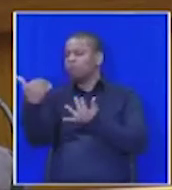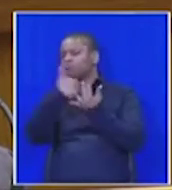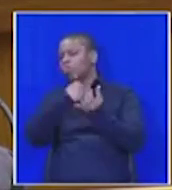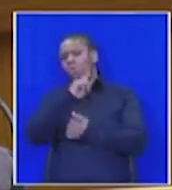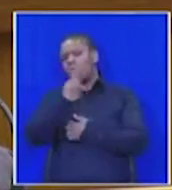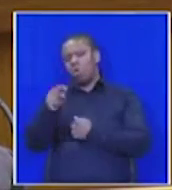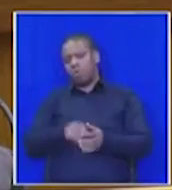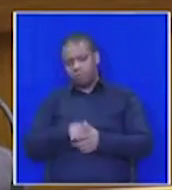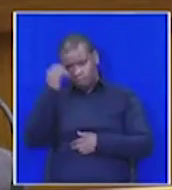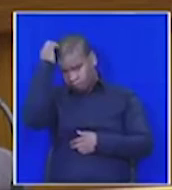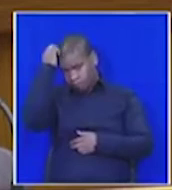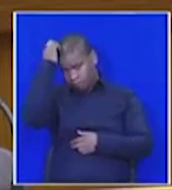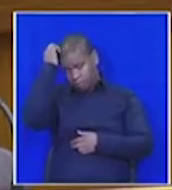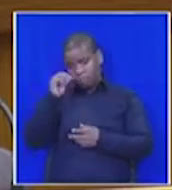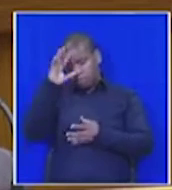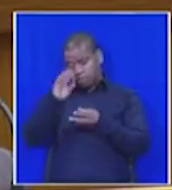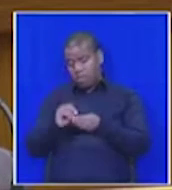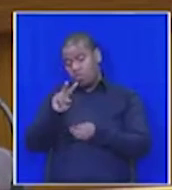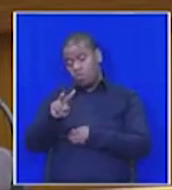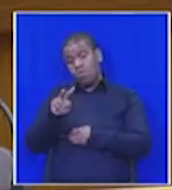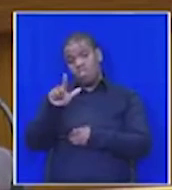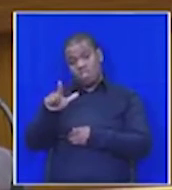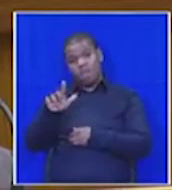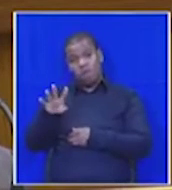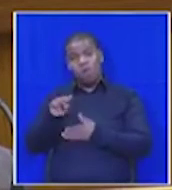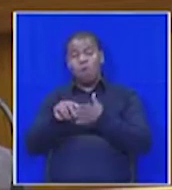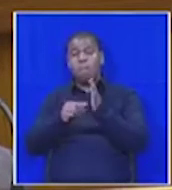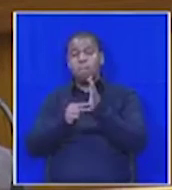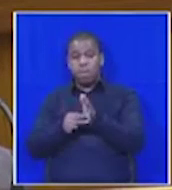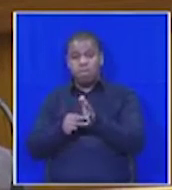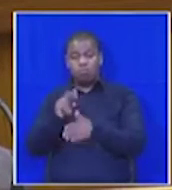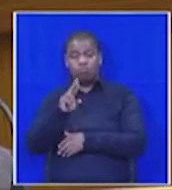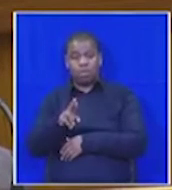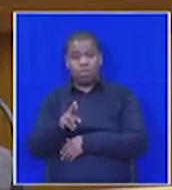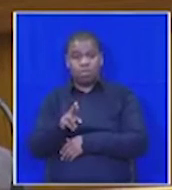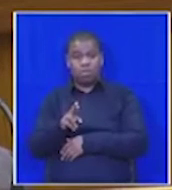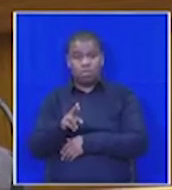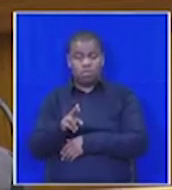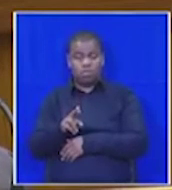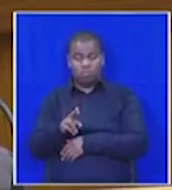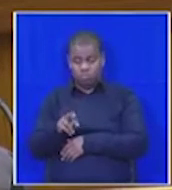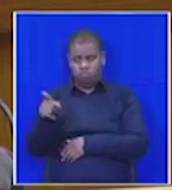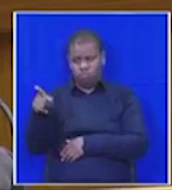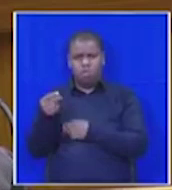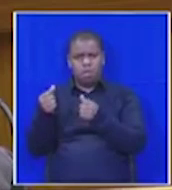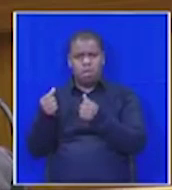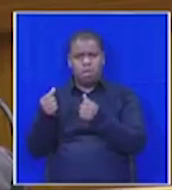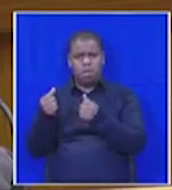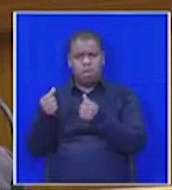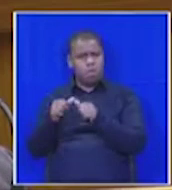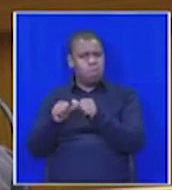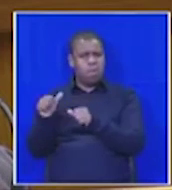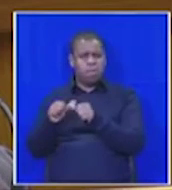The department has a budget of 274 million rand which could be better used for service